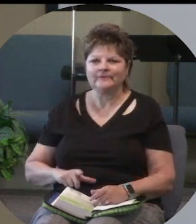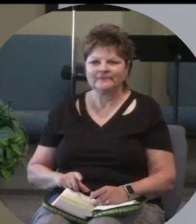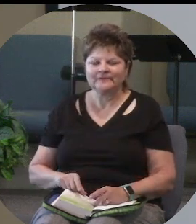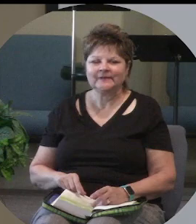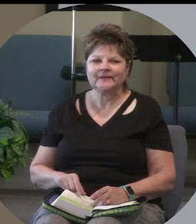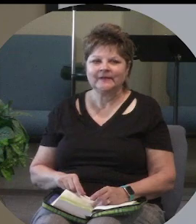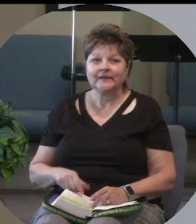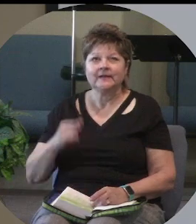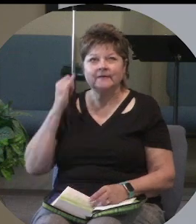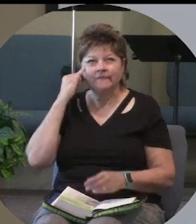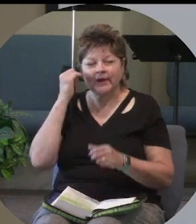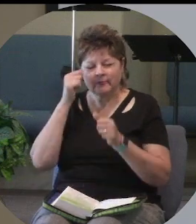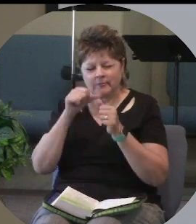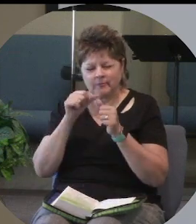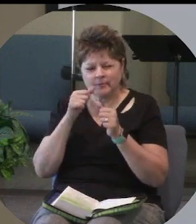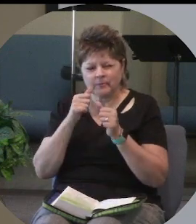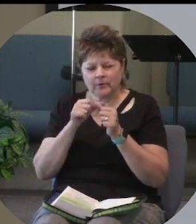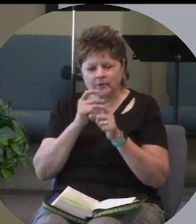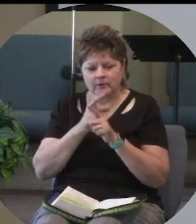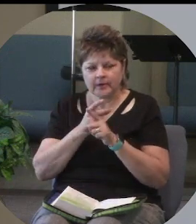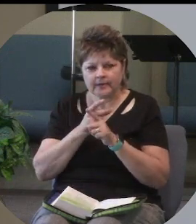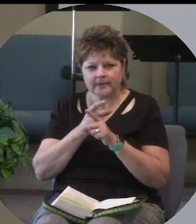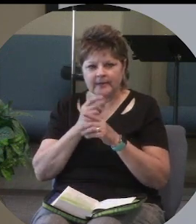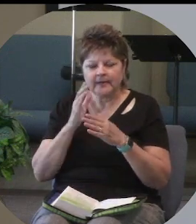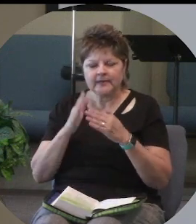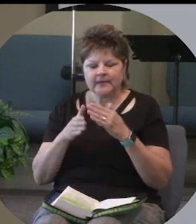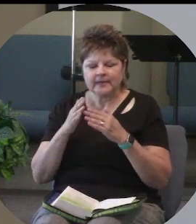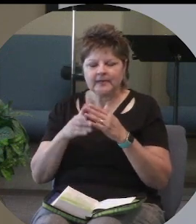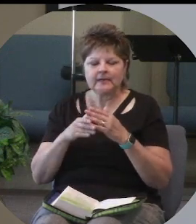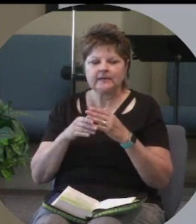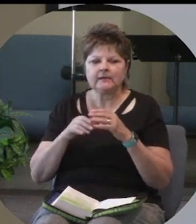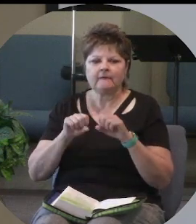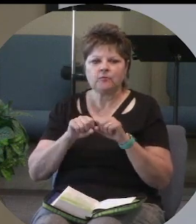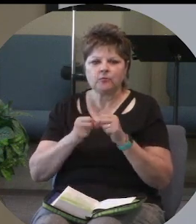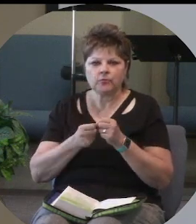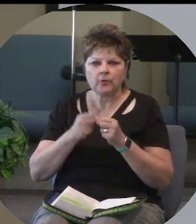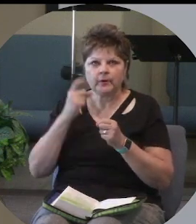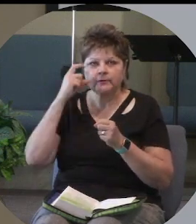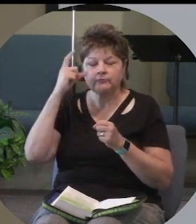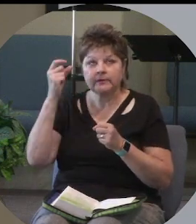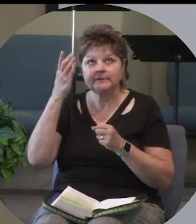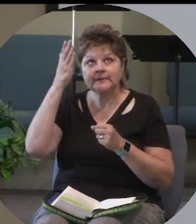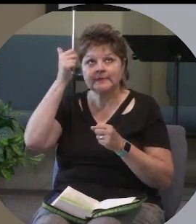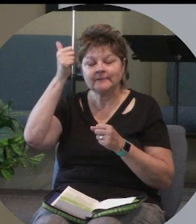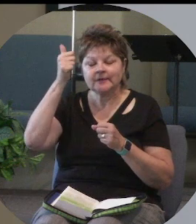and if my memory is correct it said at the end of broken dreams he's the open door